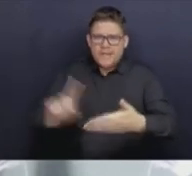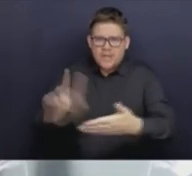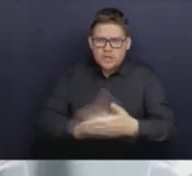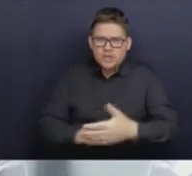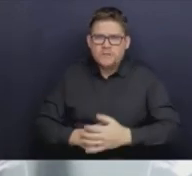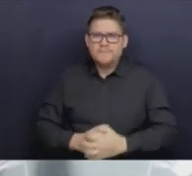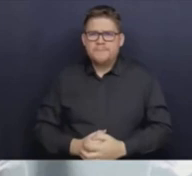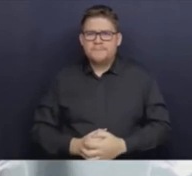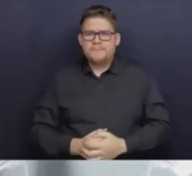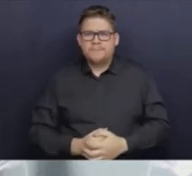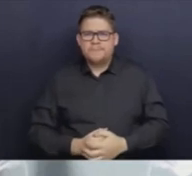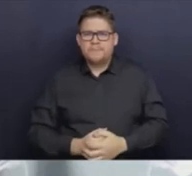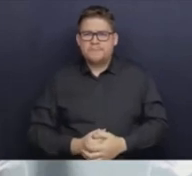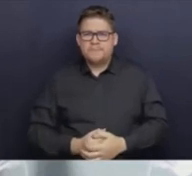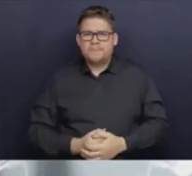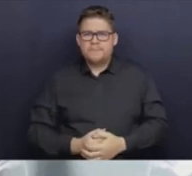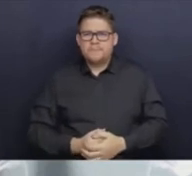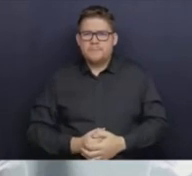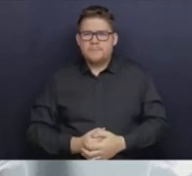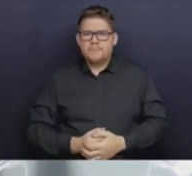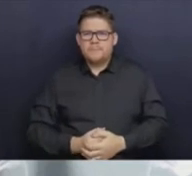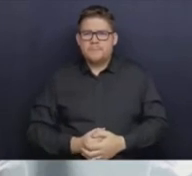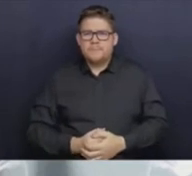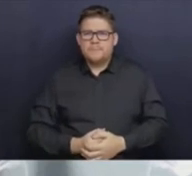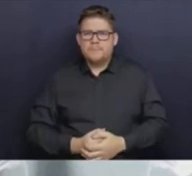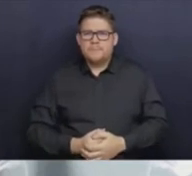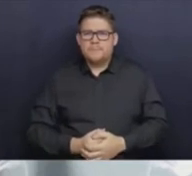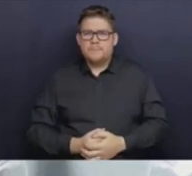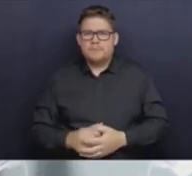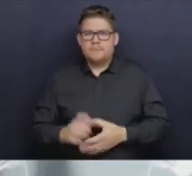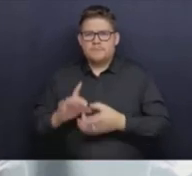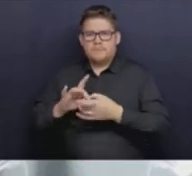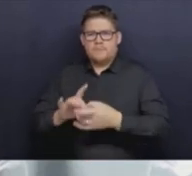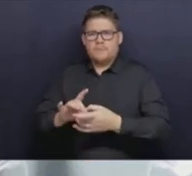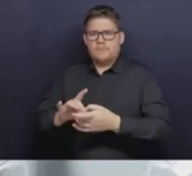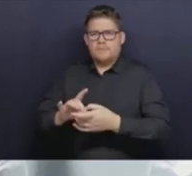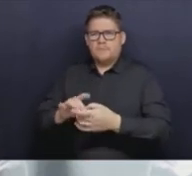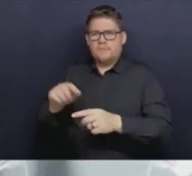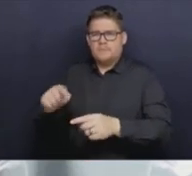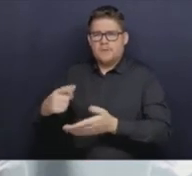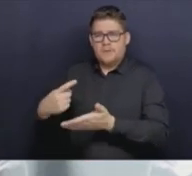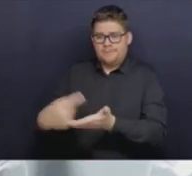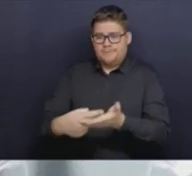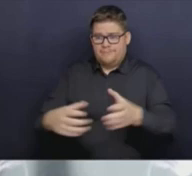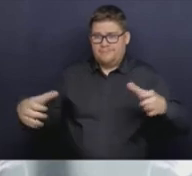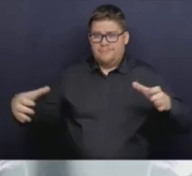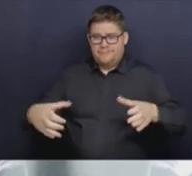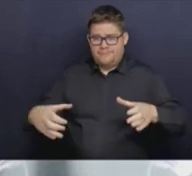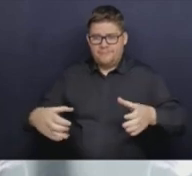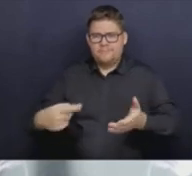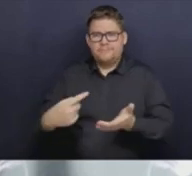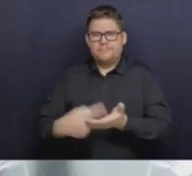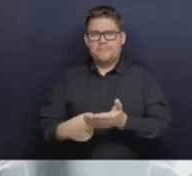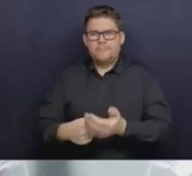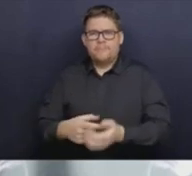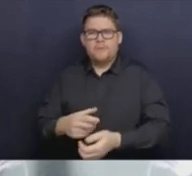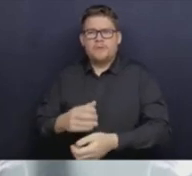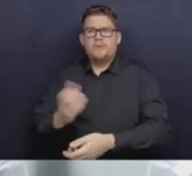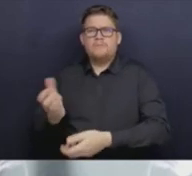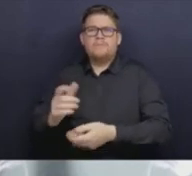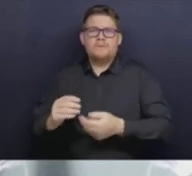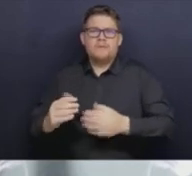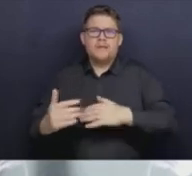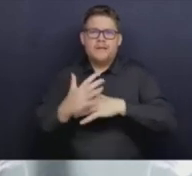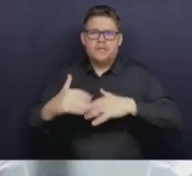Report and the Reconciliation Act happened in the middle of our consultations around Bill 36. We improved governance.